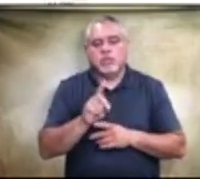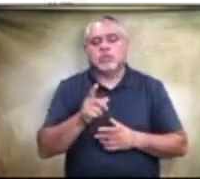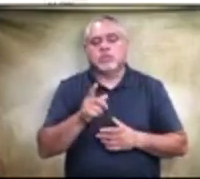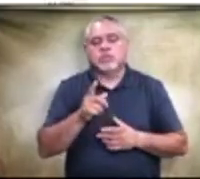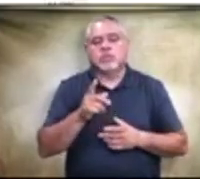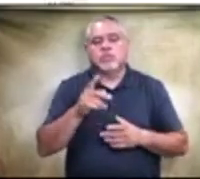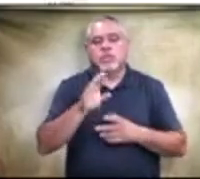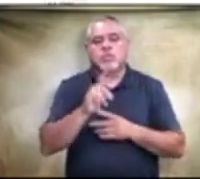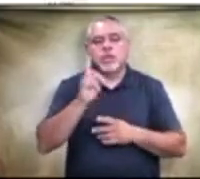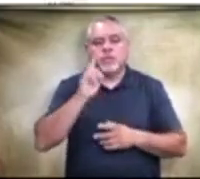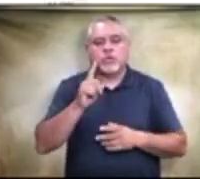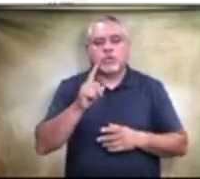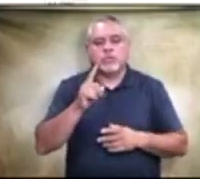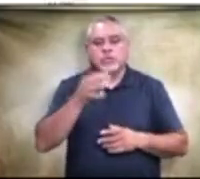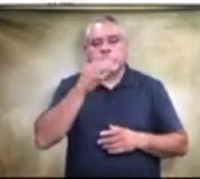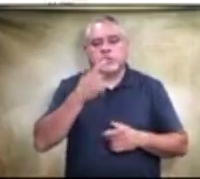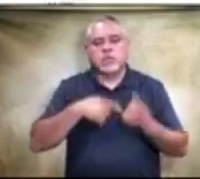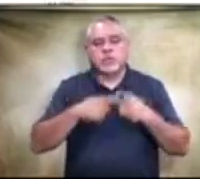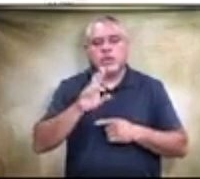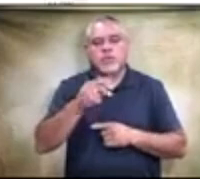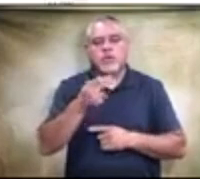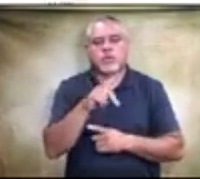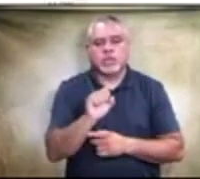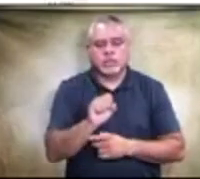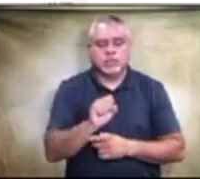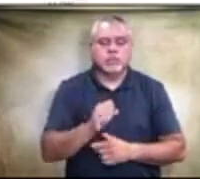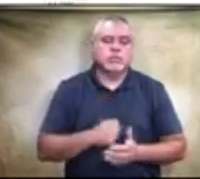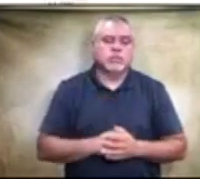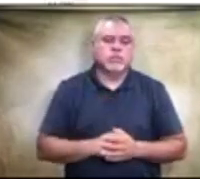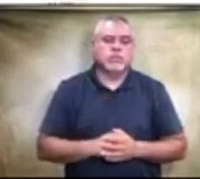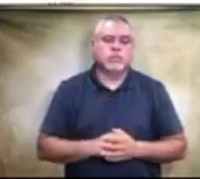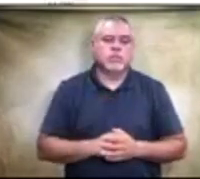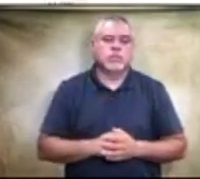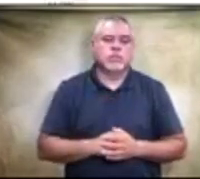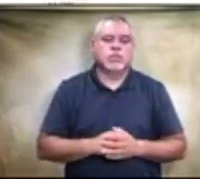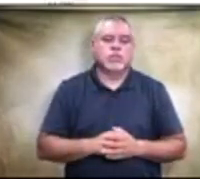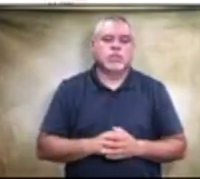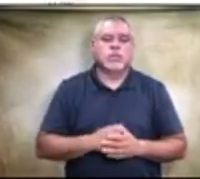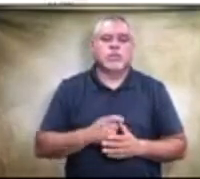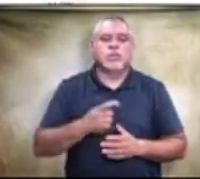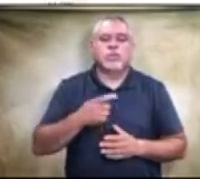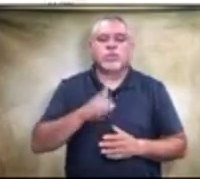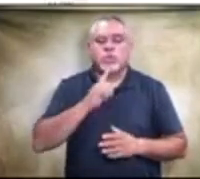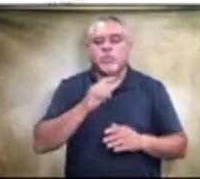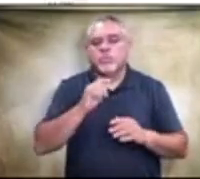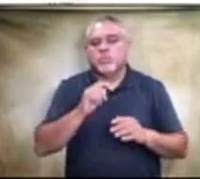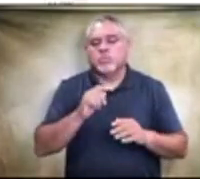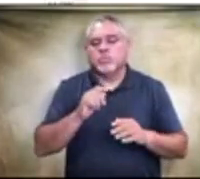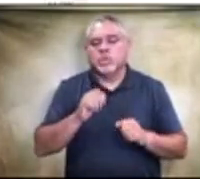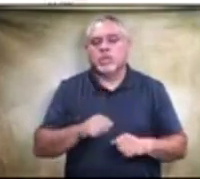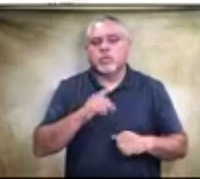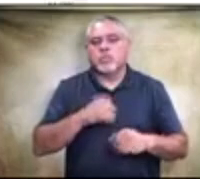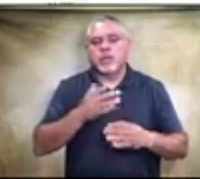plumbing upgrades. Okay. So these are, these are essentially that where we're providing upgrades